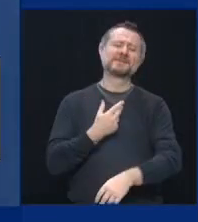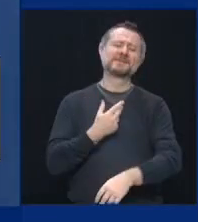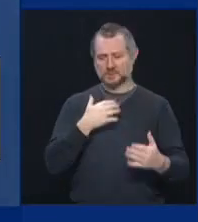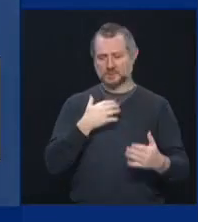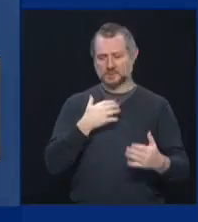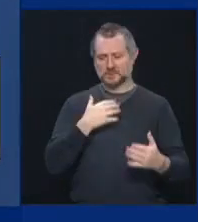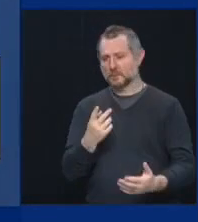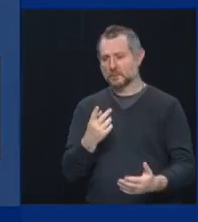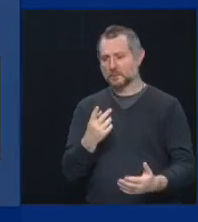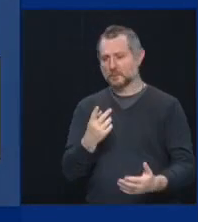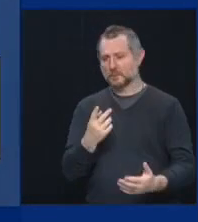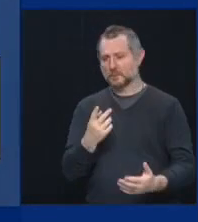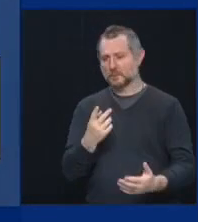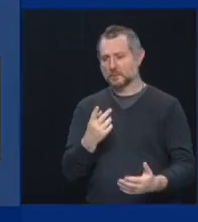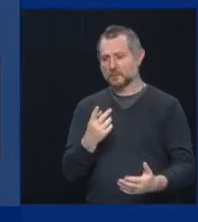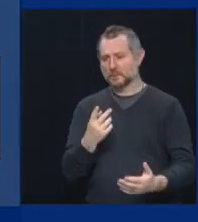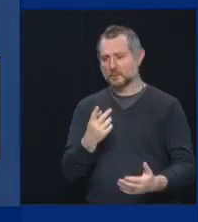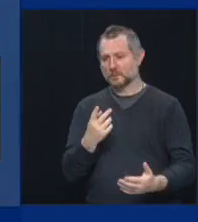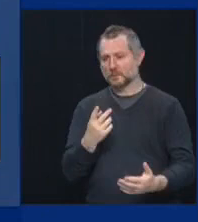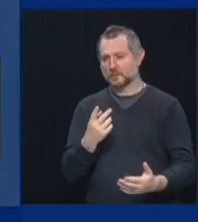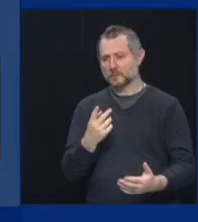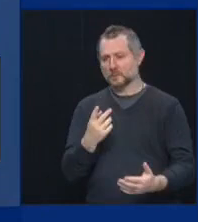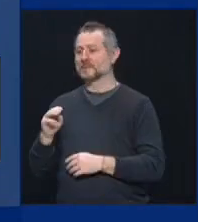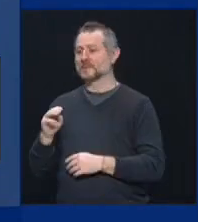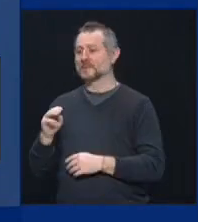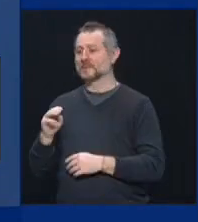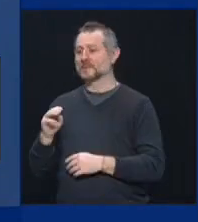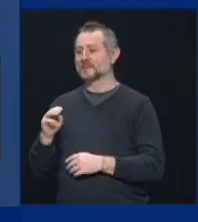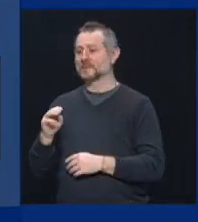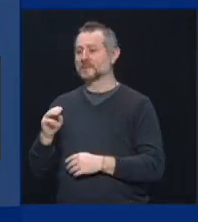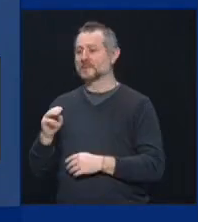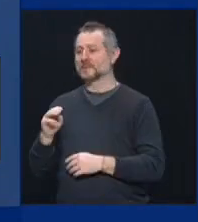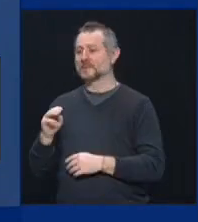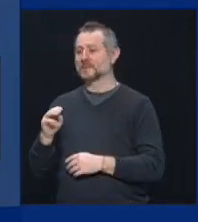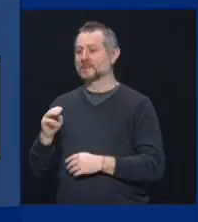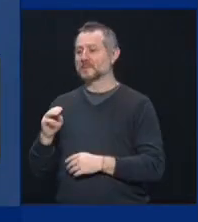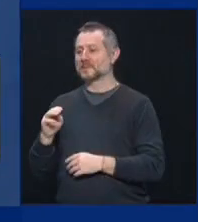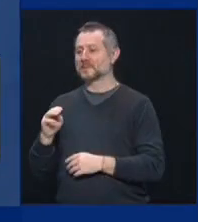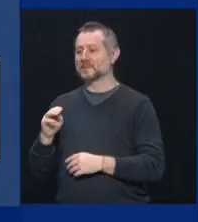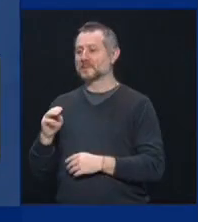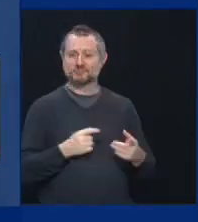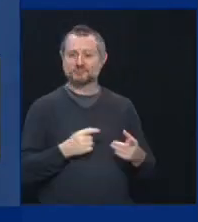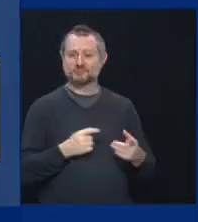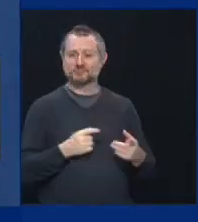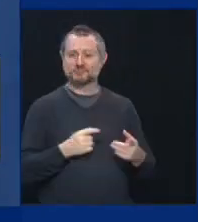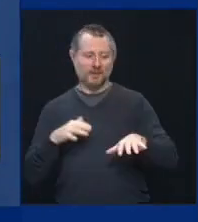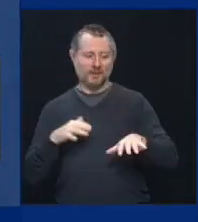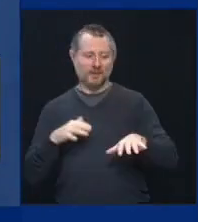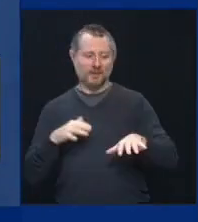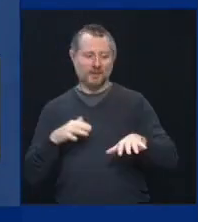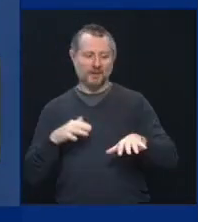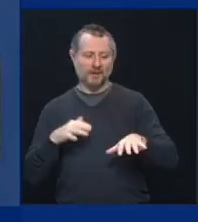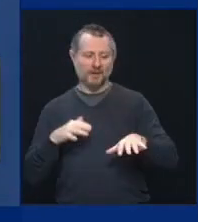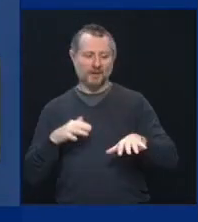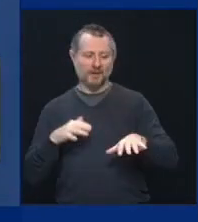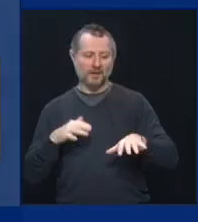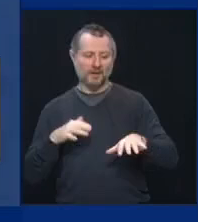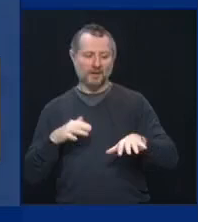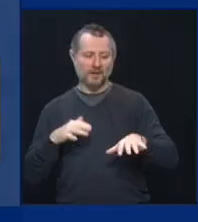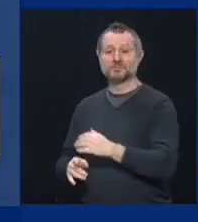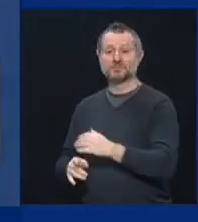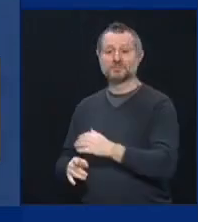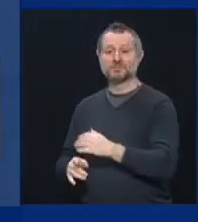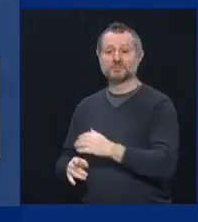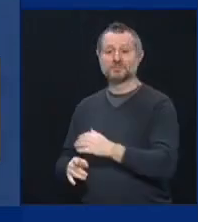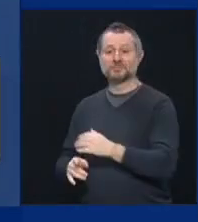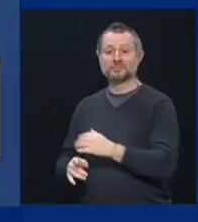Yankees and the Mets for their help in setting up vaccination sites. It is about getting people vaccinated. The